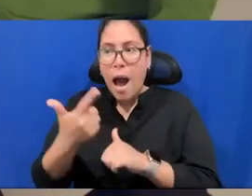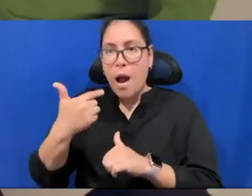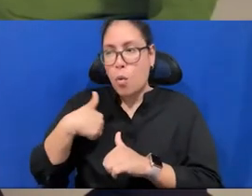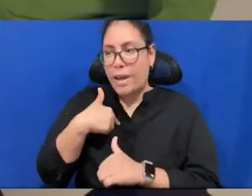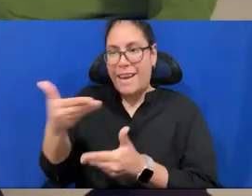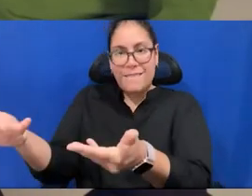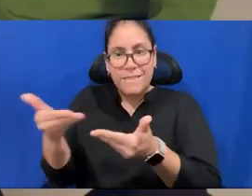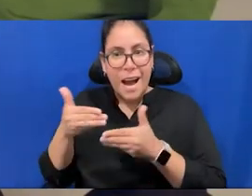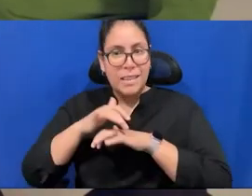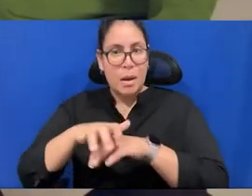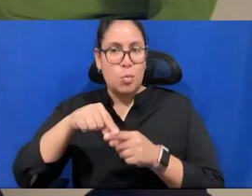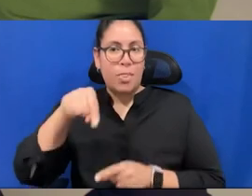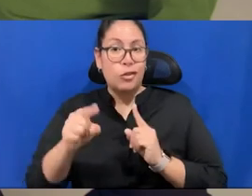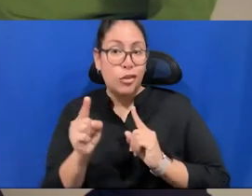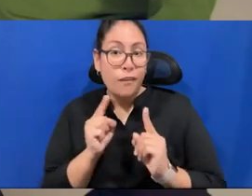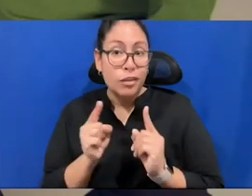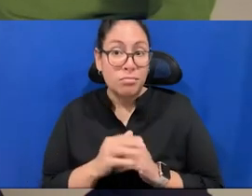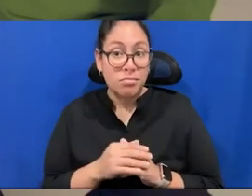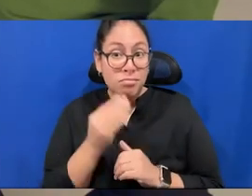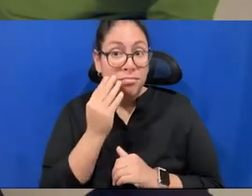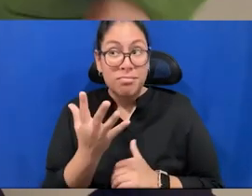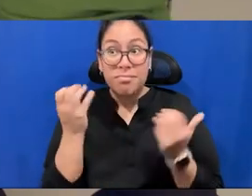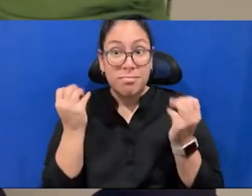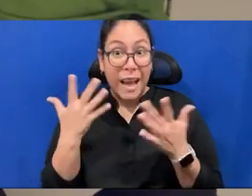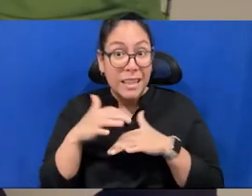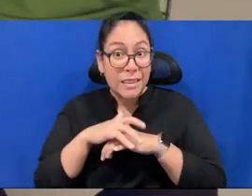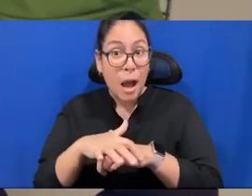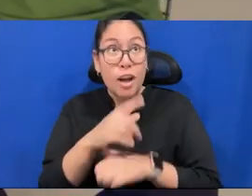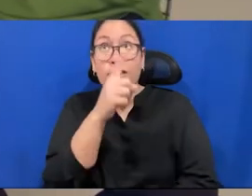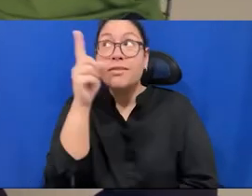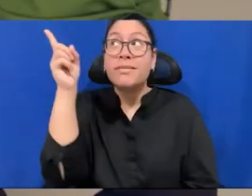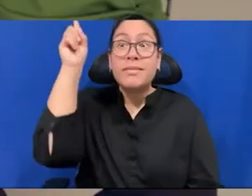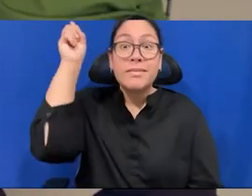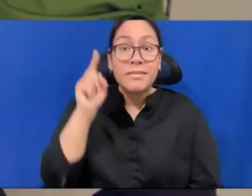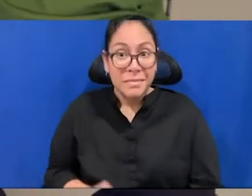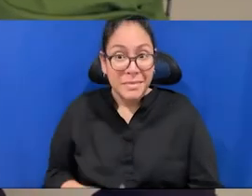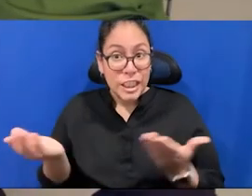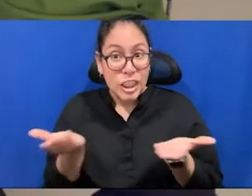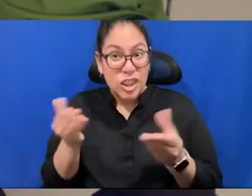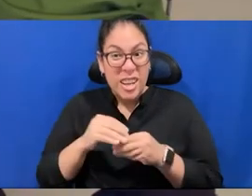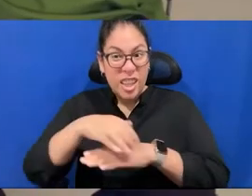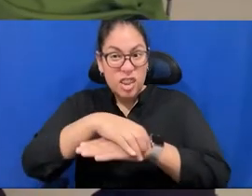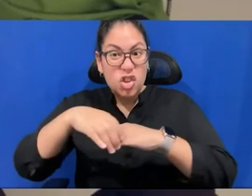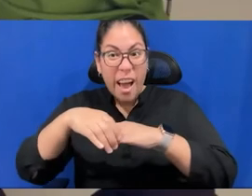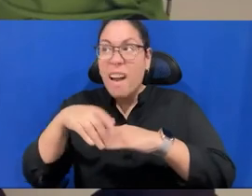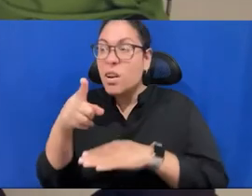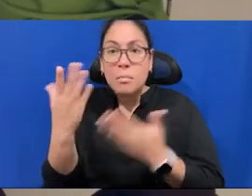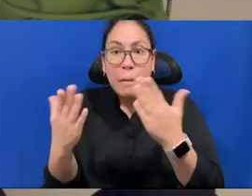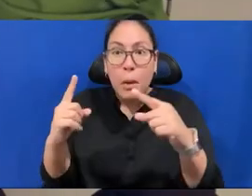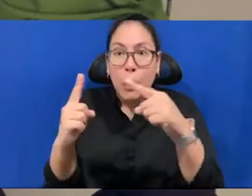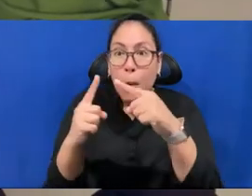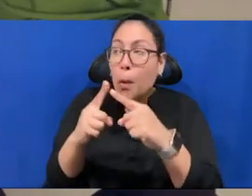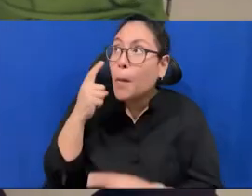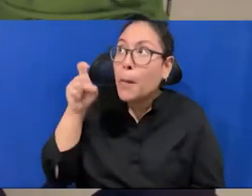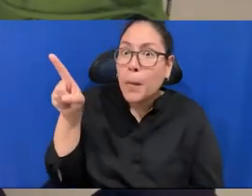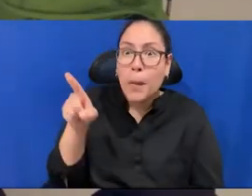And there are many spiders in the shed. If you look carefully, and all around you. Each time you find one, you, you mark it. Can you talk about this? Because we